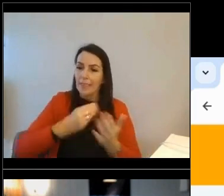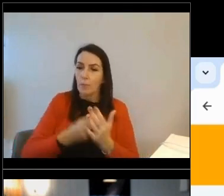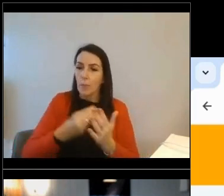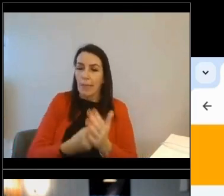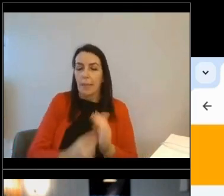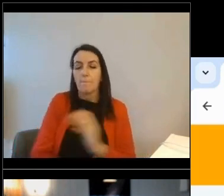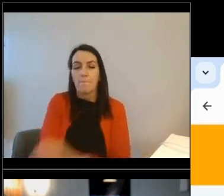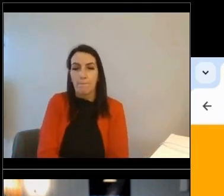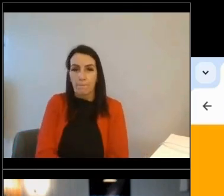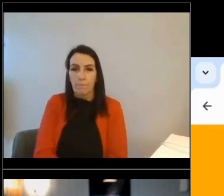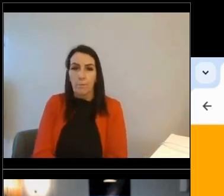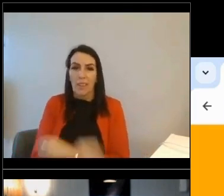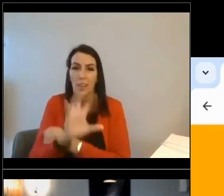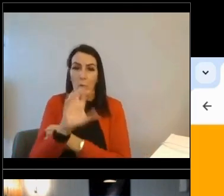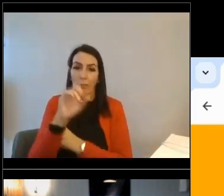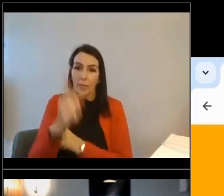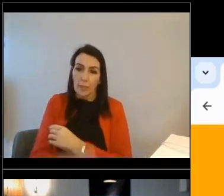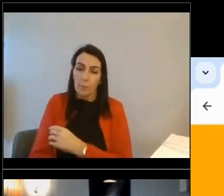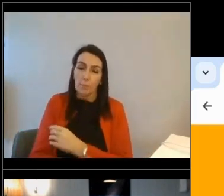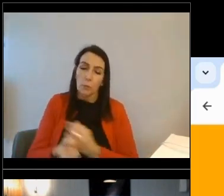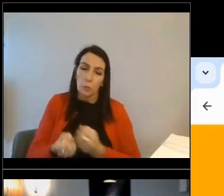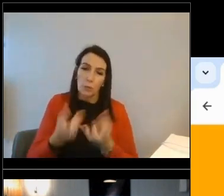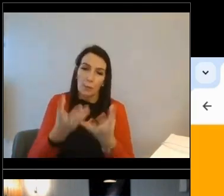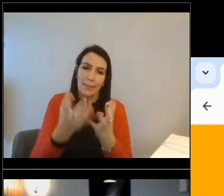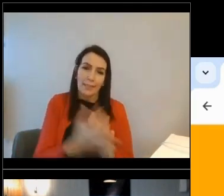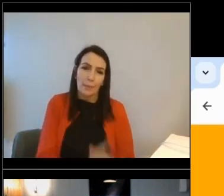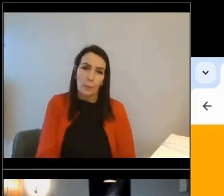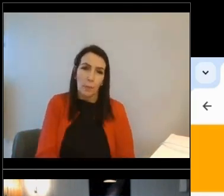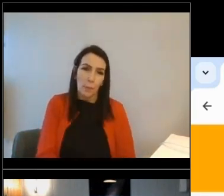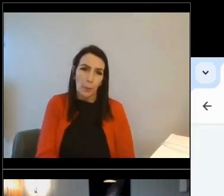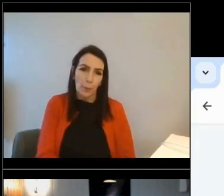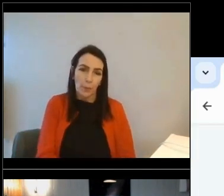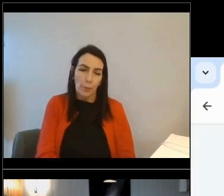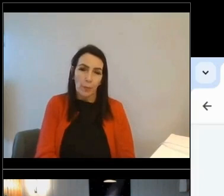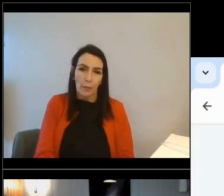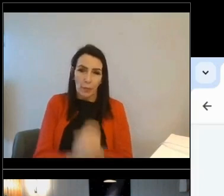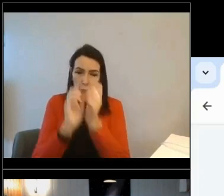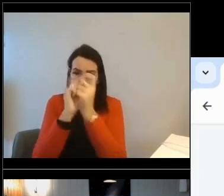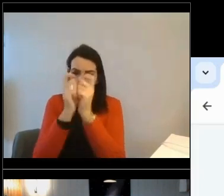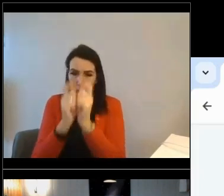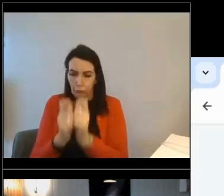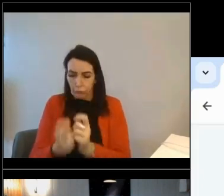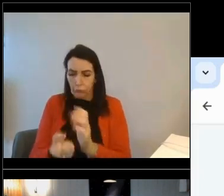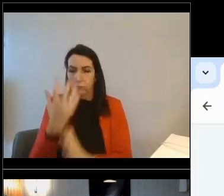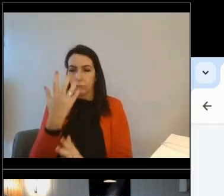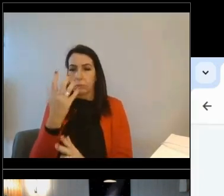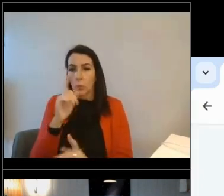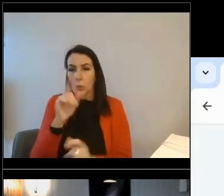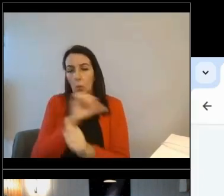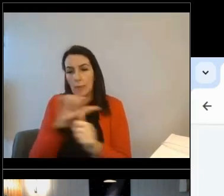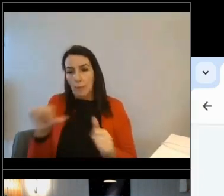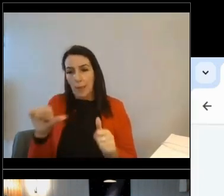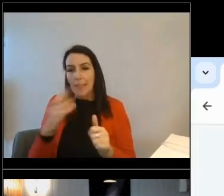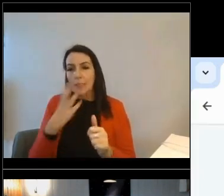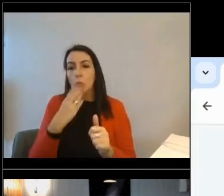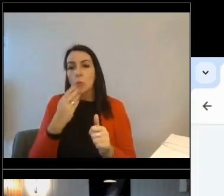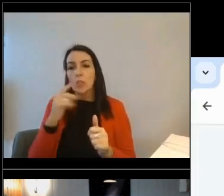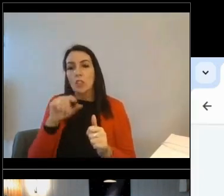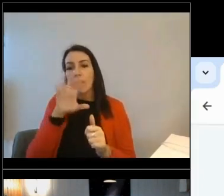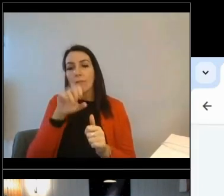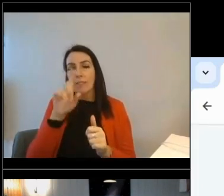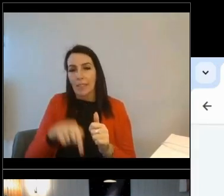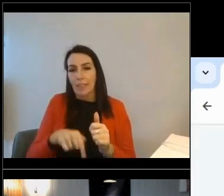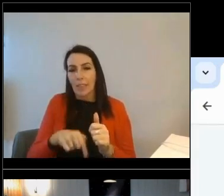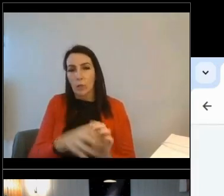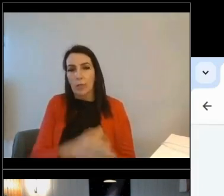And you've got 15k to do that. The tool then will calculate what the best usage of that 15k could be.